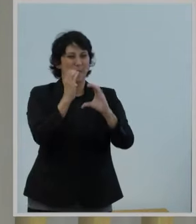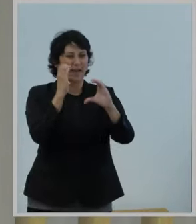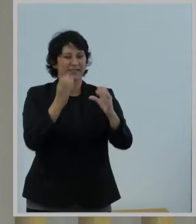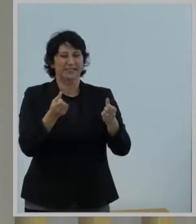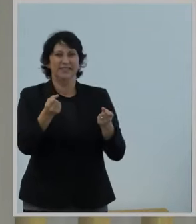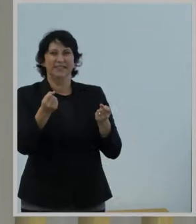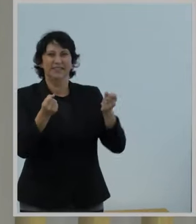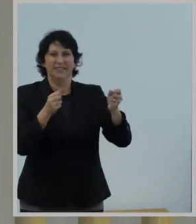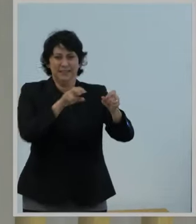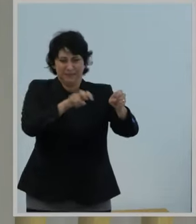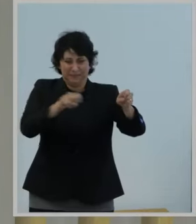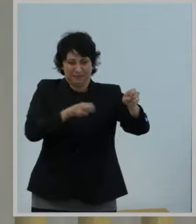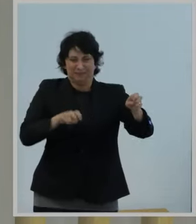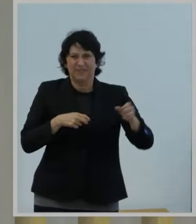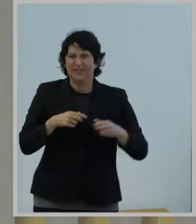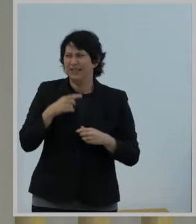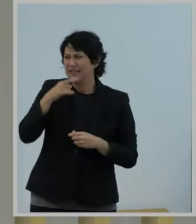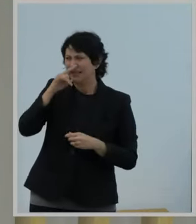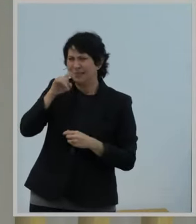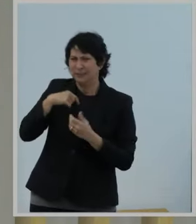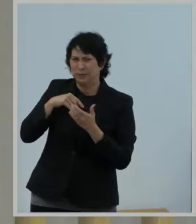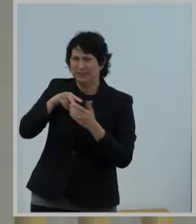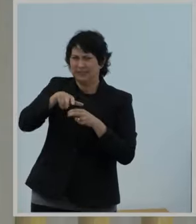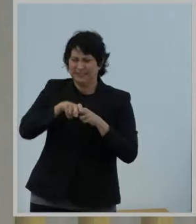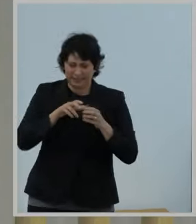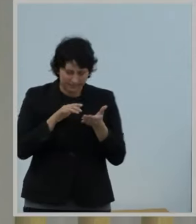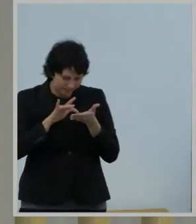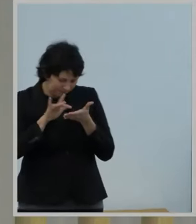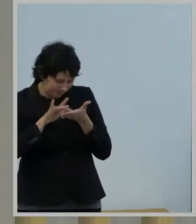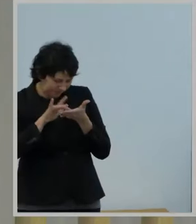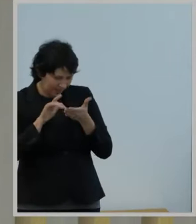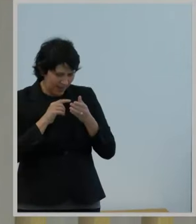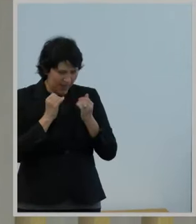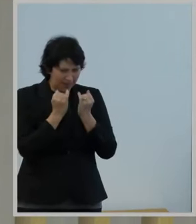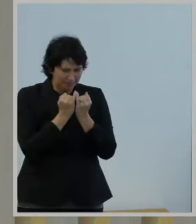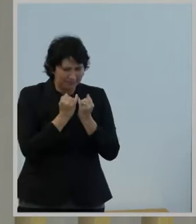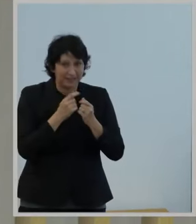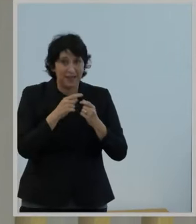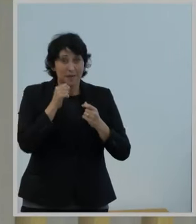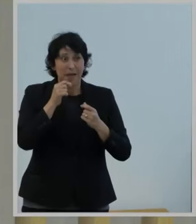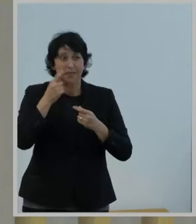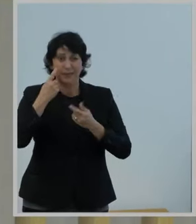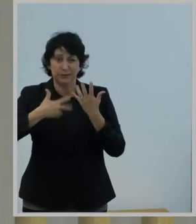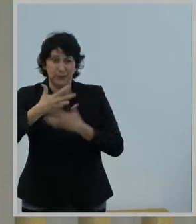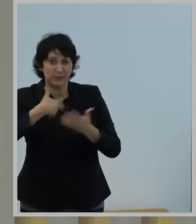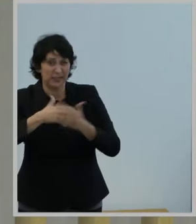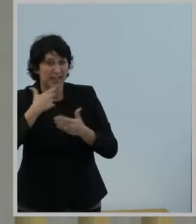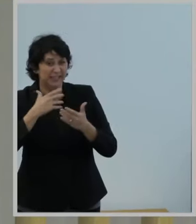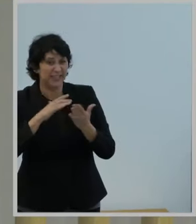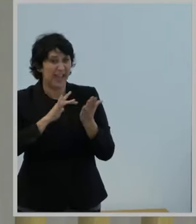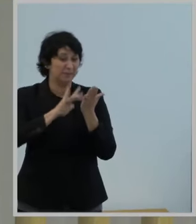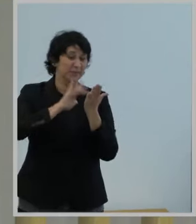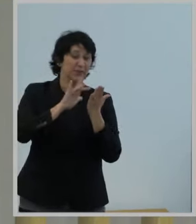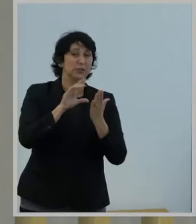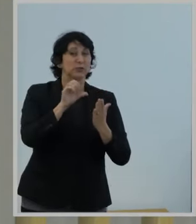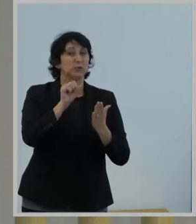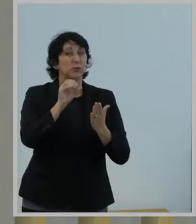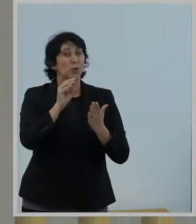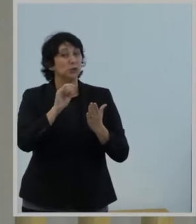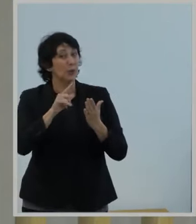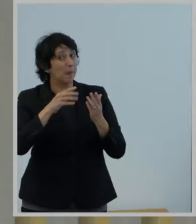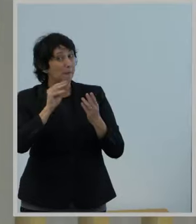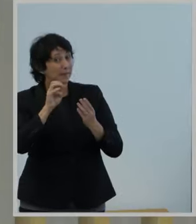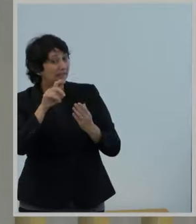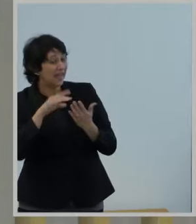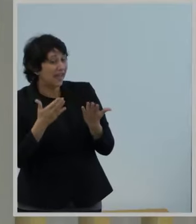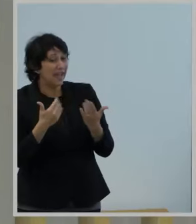that most children will in fact sit quietly and do homework on their laptops instead of socializing with their friends on the bus and browsing social media on their phones. Now, I personally